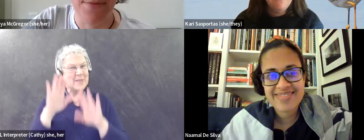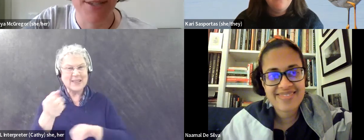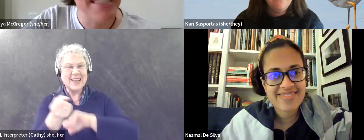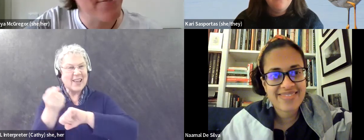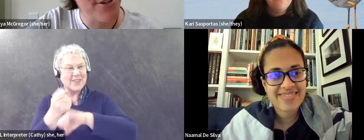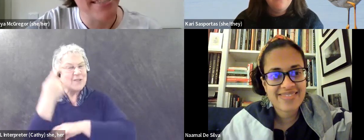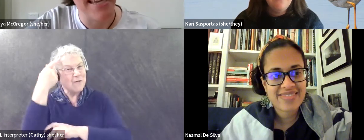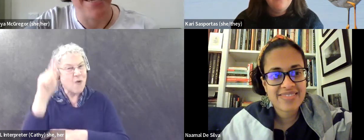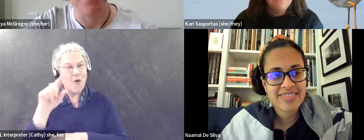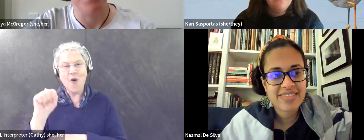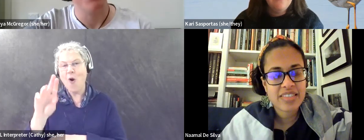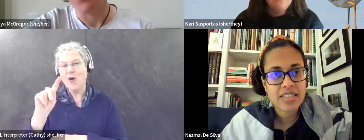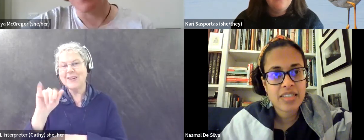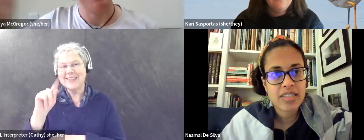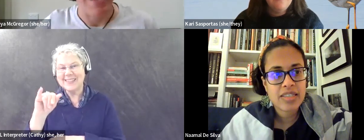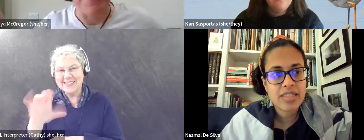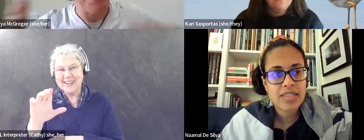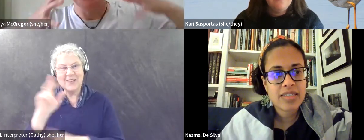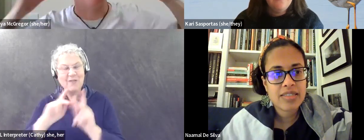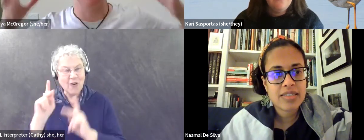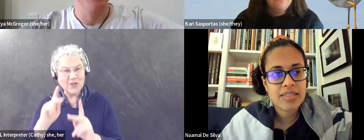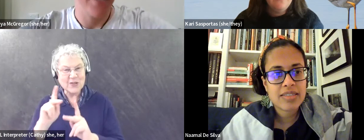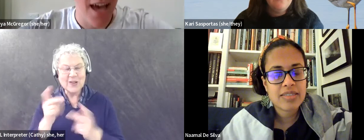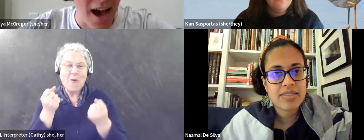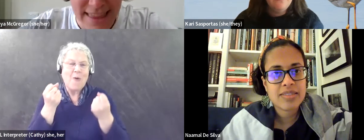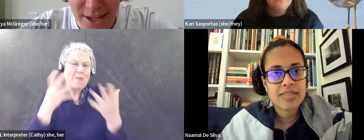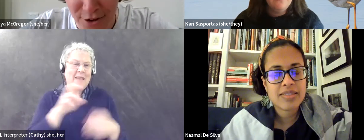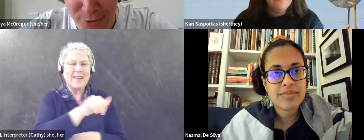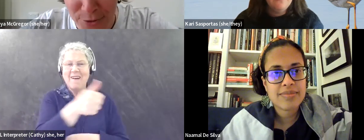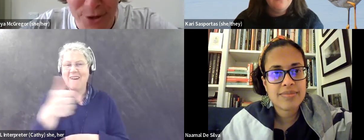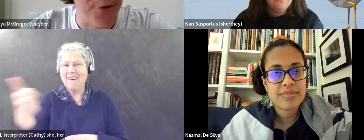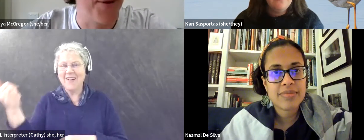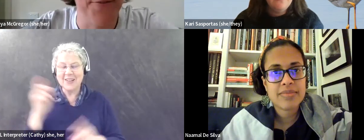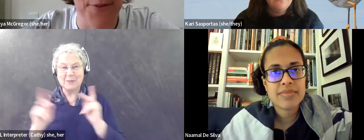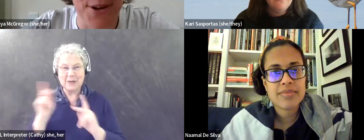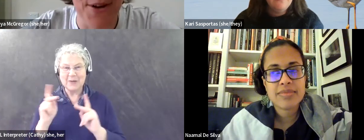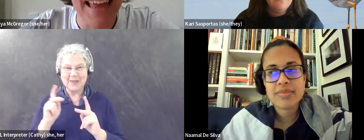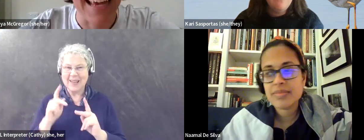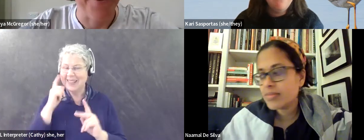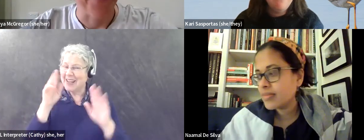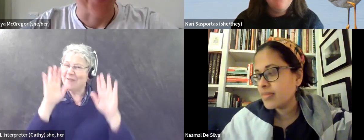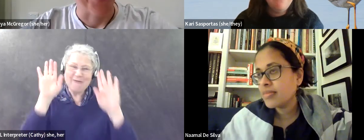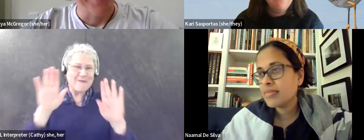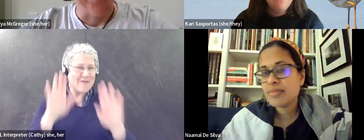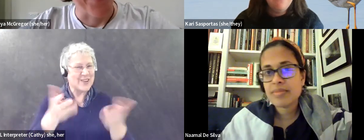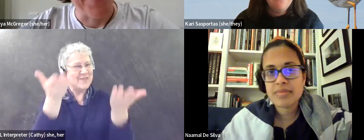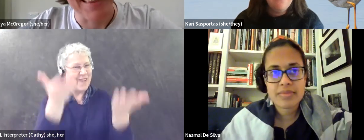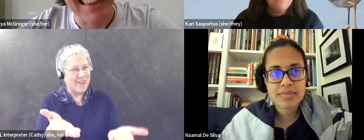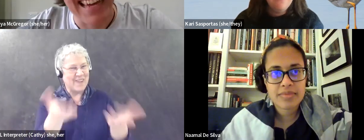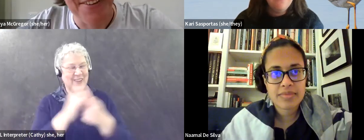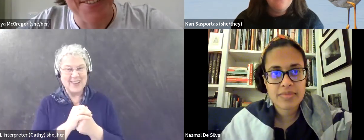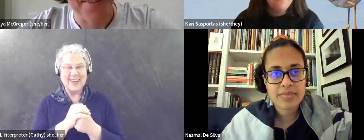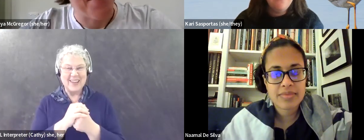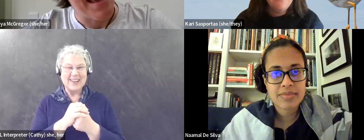um, autistic folks and so many other, you, you just, I think you're, you're wonderful. So thank you for, for